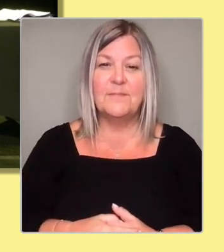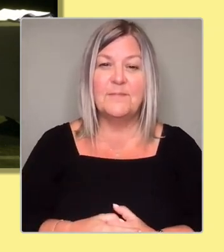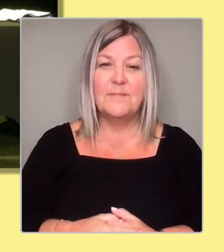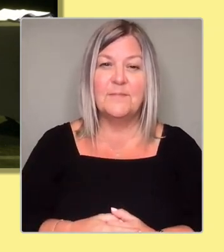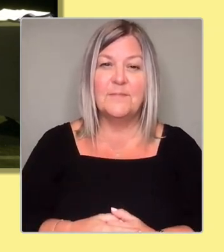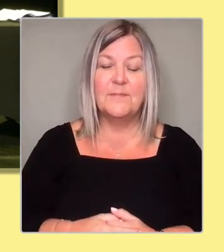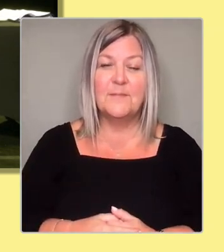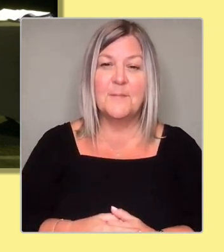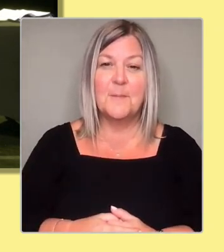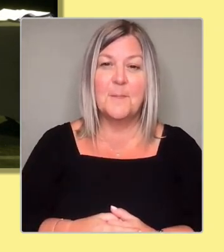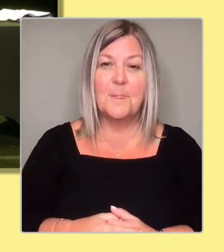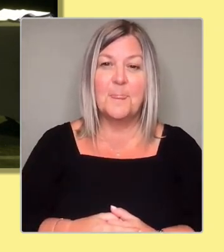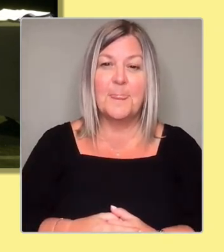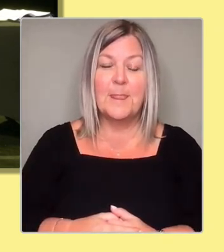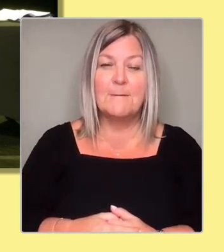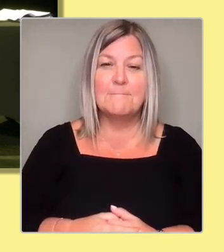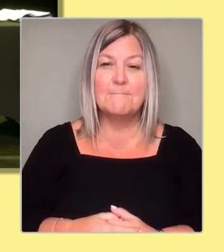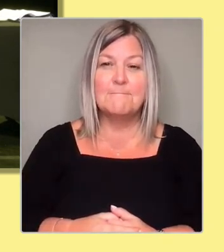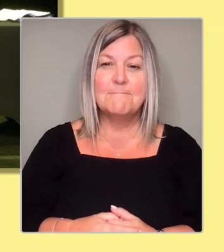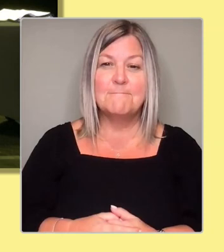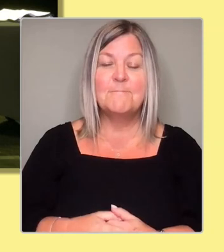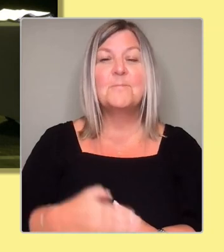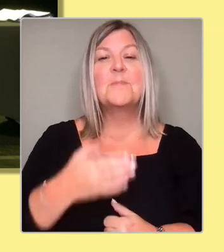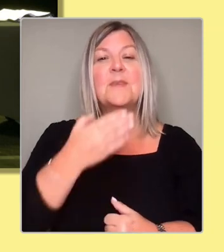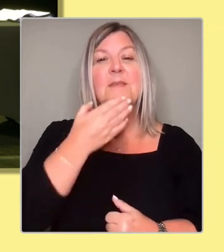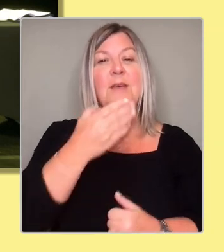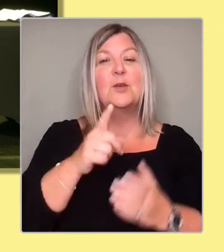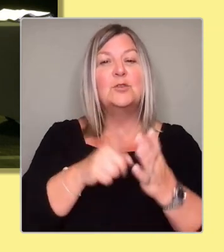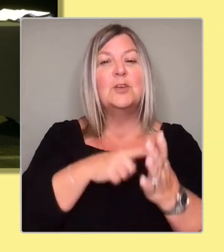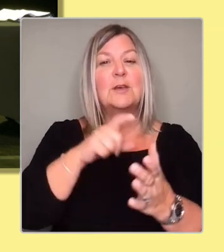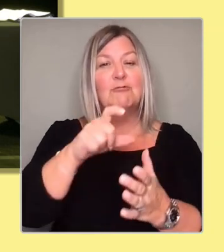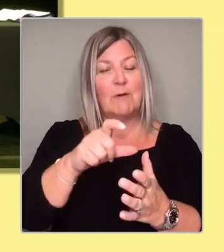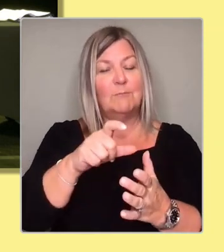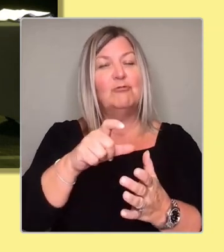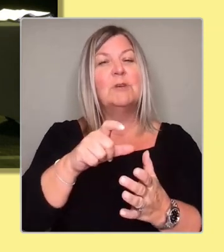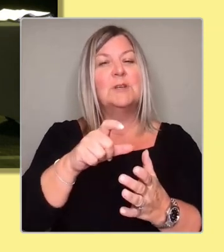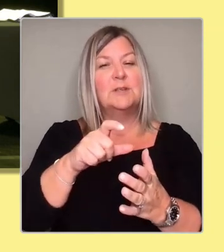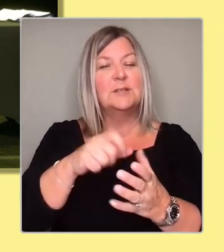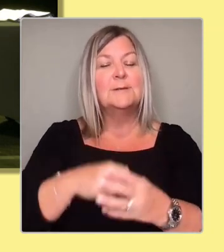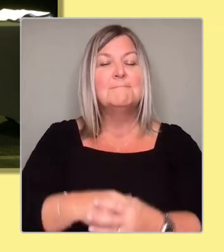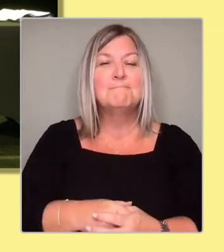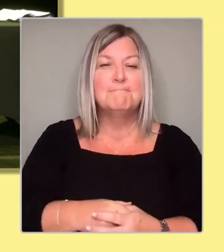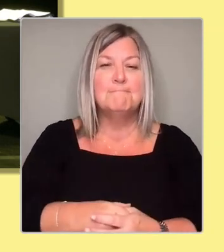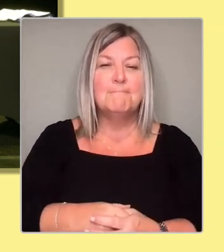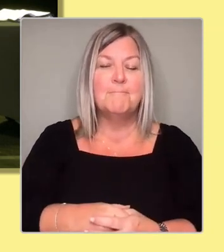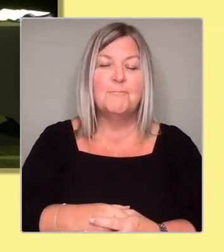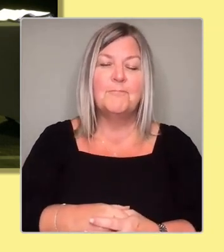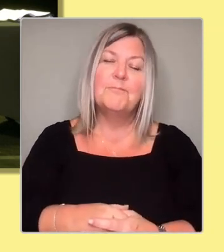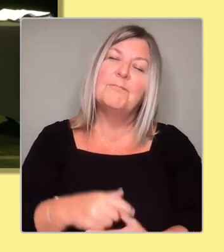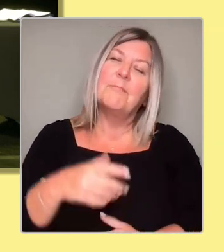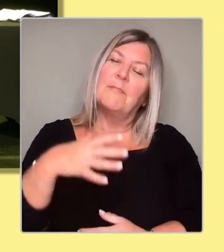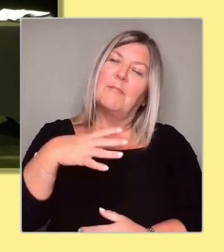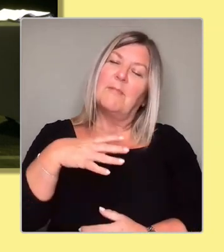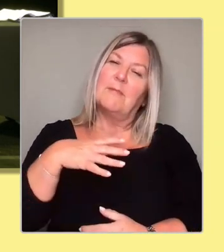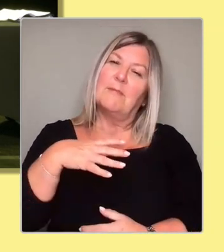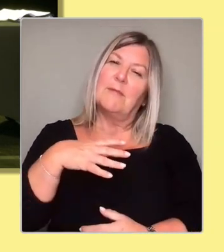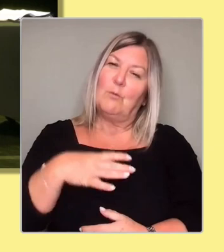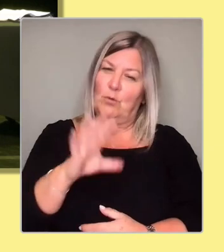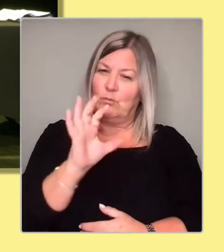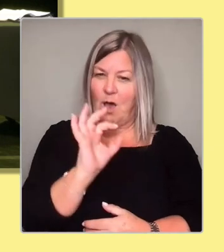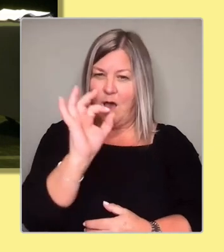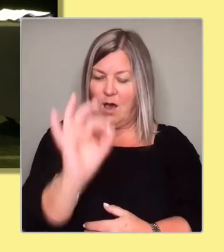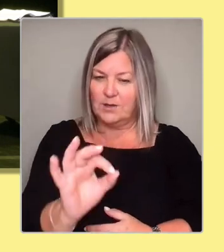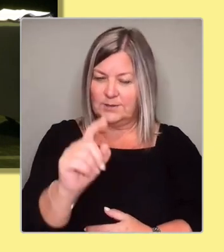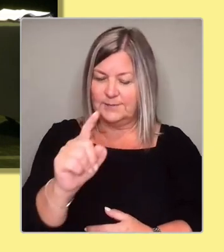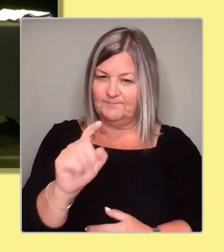Thank you. Jacqueline Cameron, Johnston and Eldersley Branch. I wanted to ask the panel about their future plans for local government,